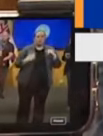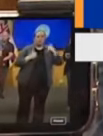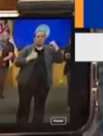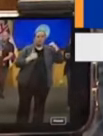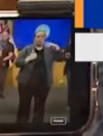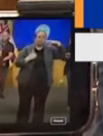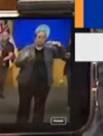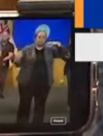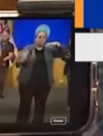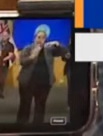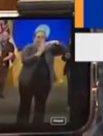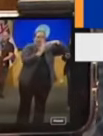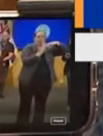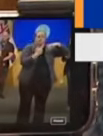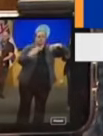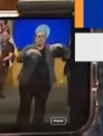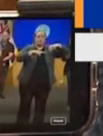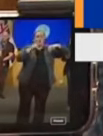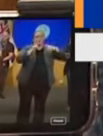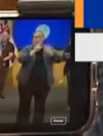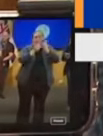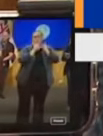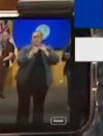readjust.